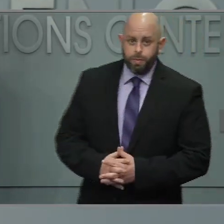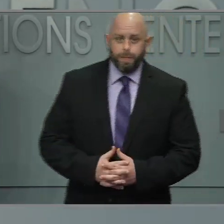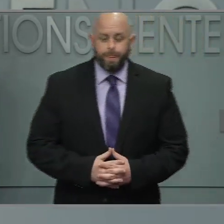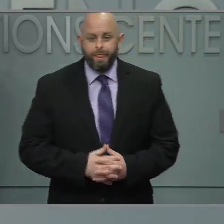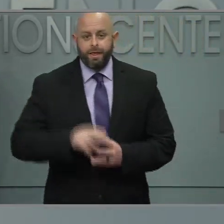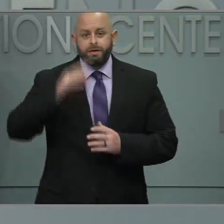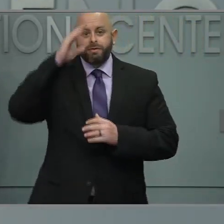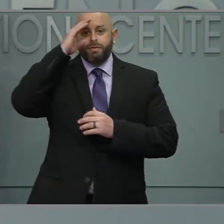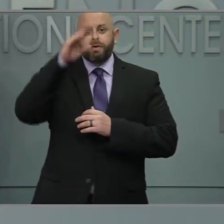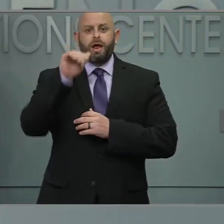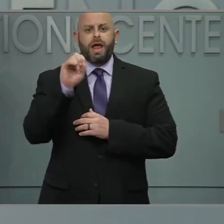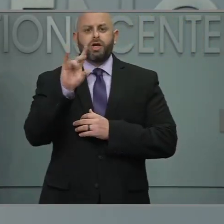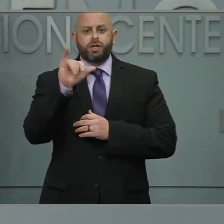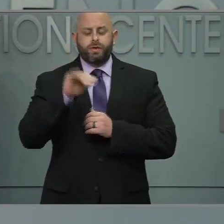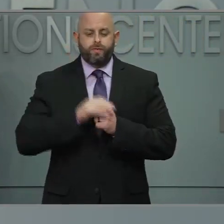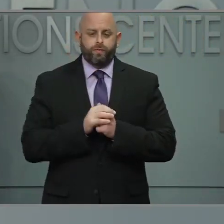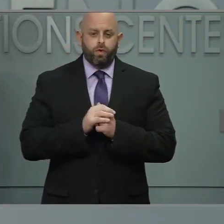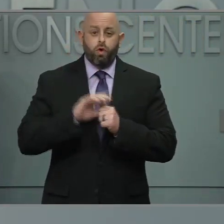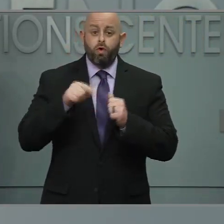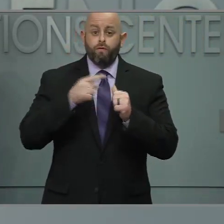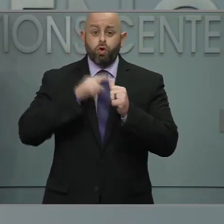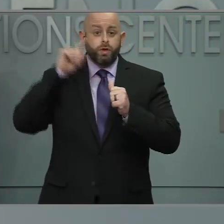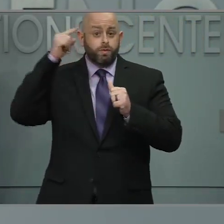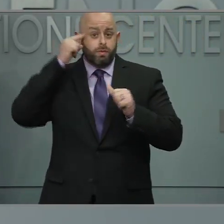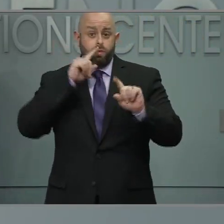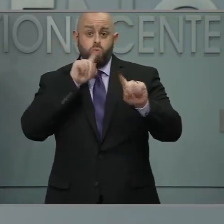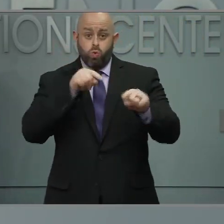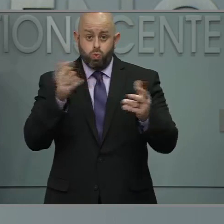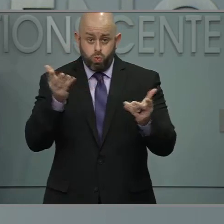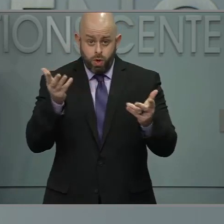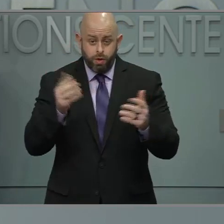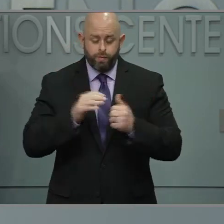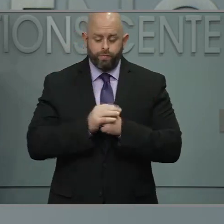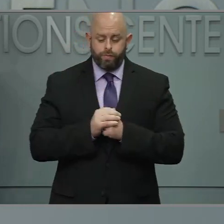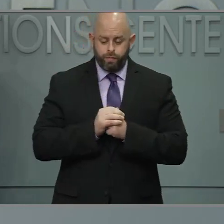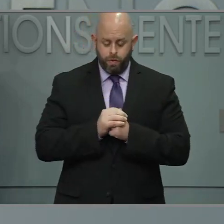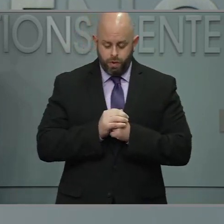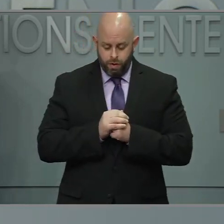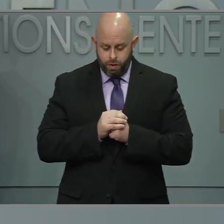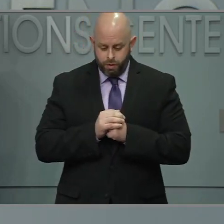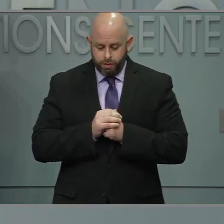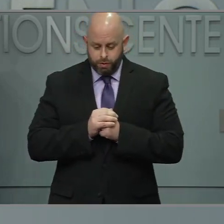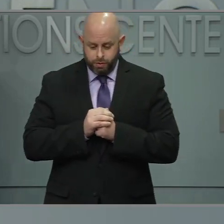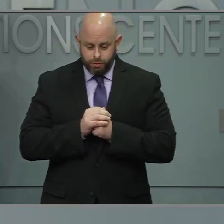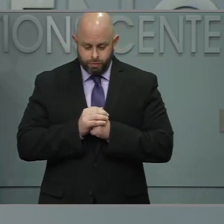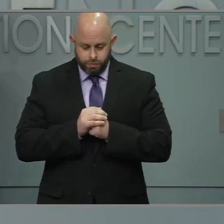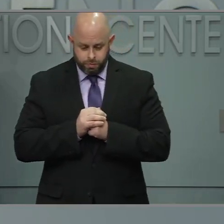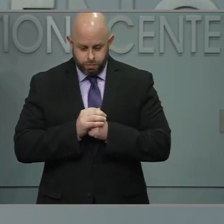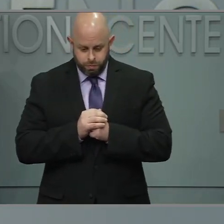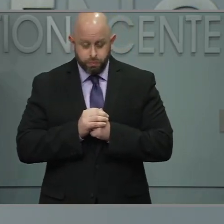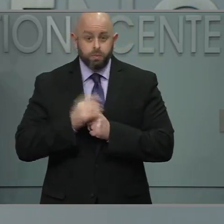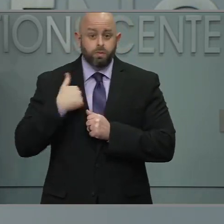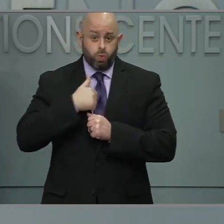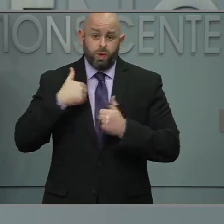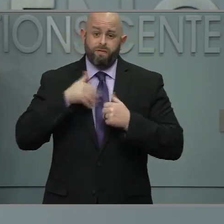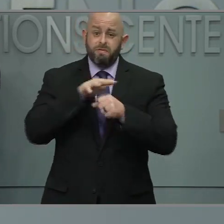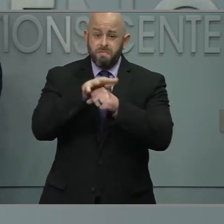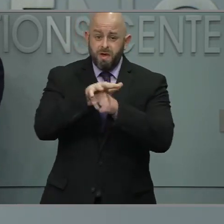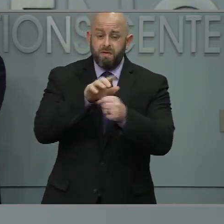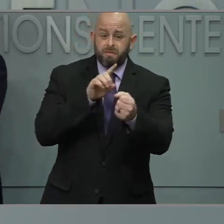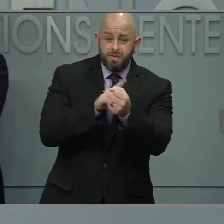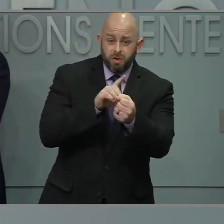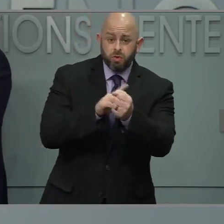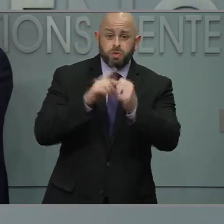Hi, Ashley. First on the executive order, just to reiterate the governor's point, we are not short on vaccine providers. We are short on